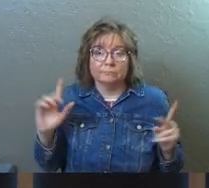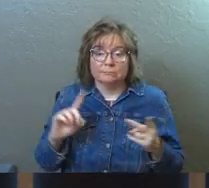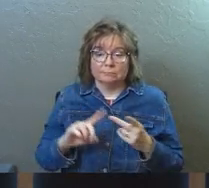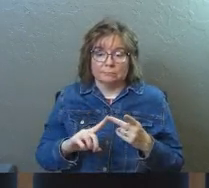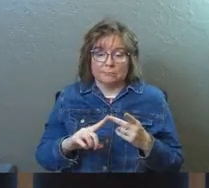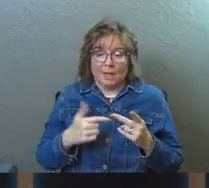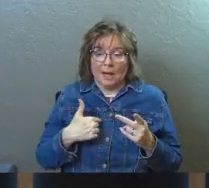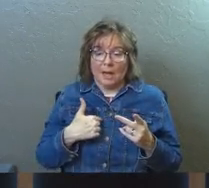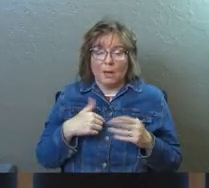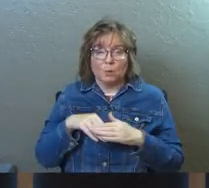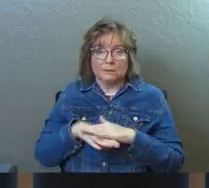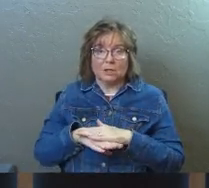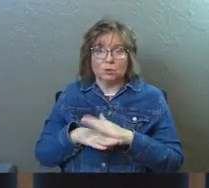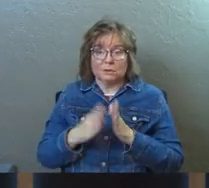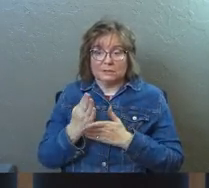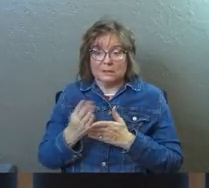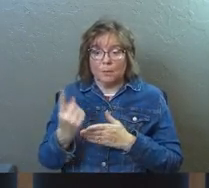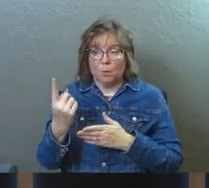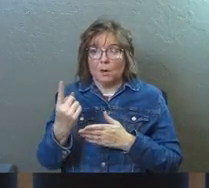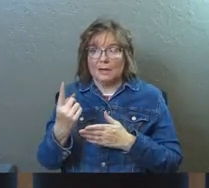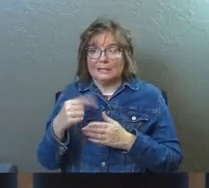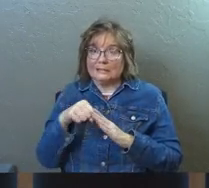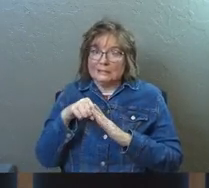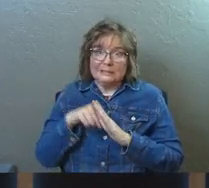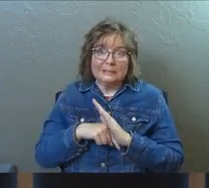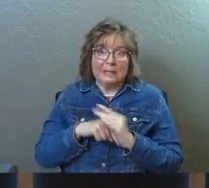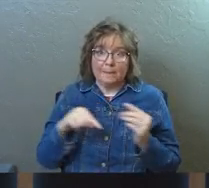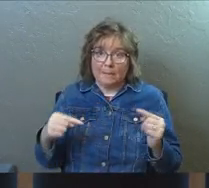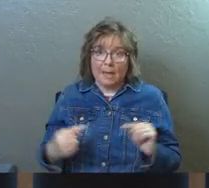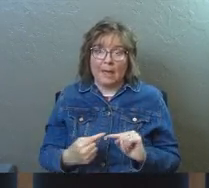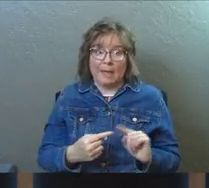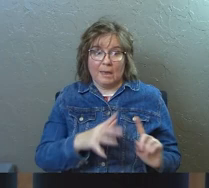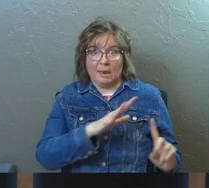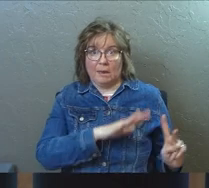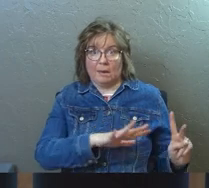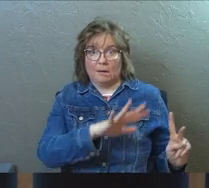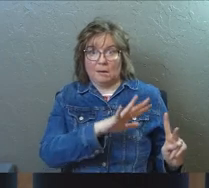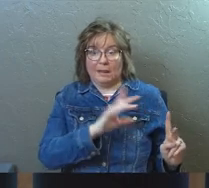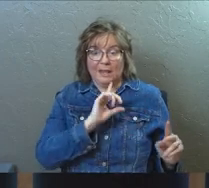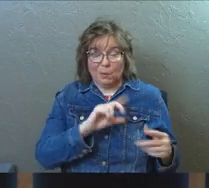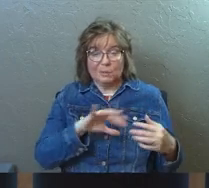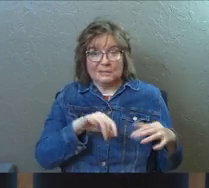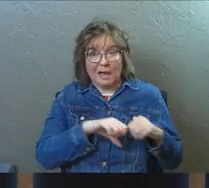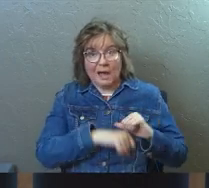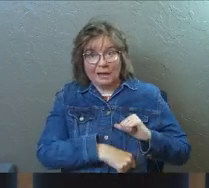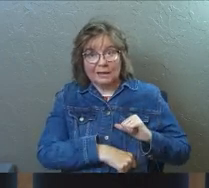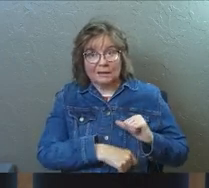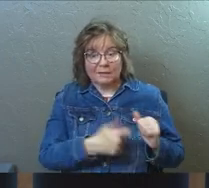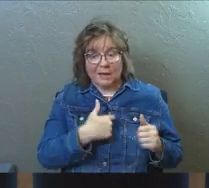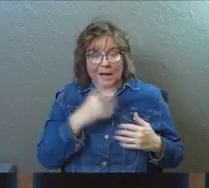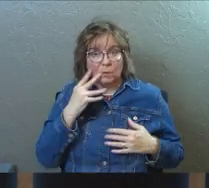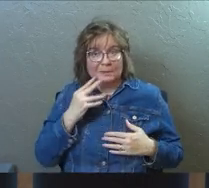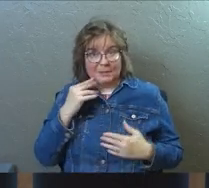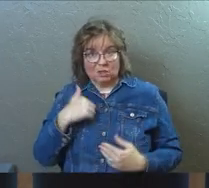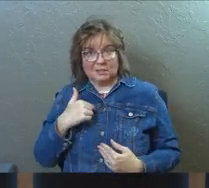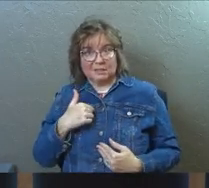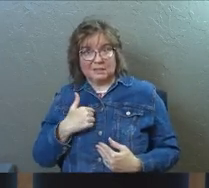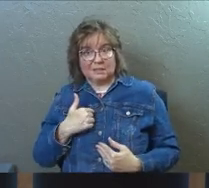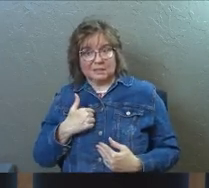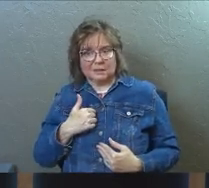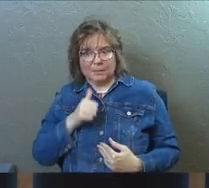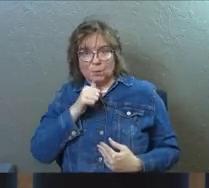Or like I was entering into someone's deep pain. There was agony that I was experiencing,